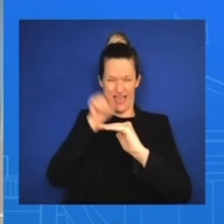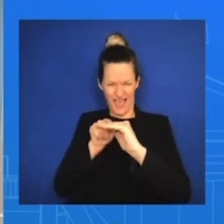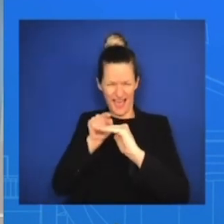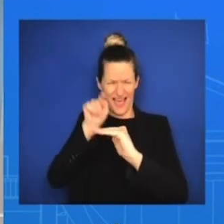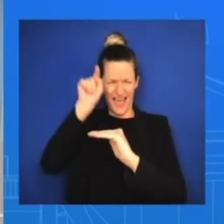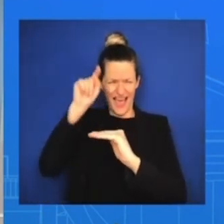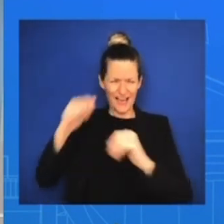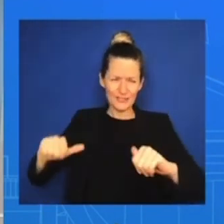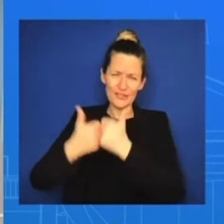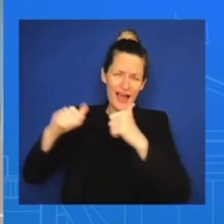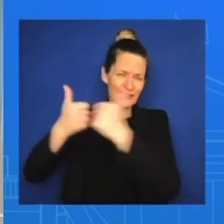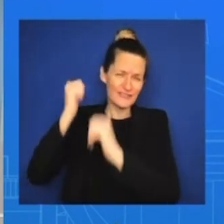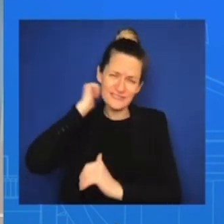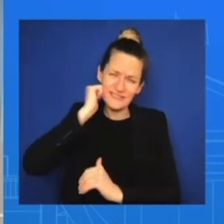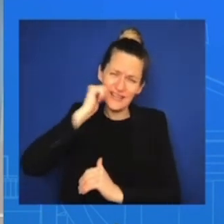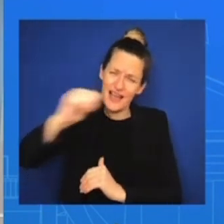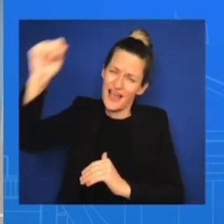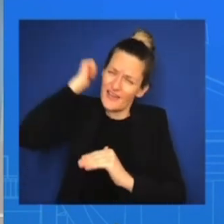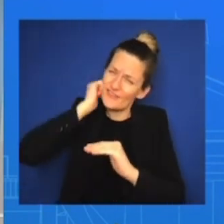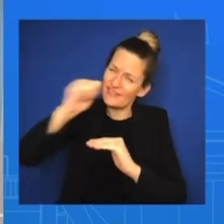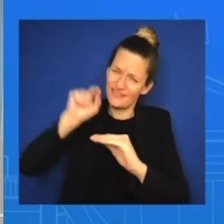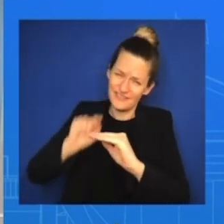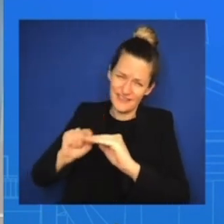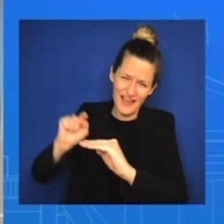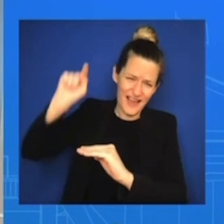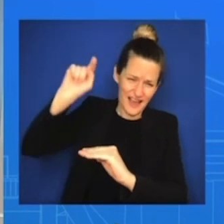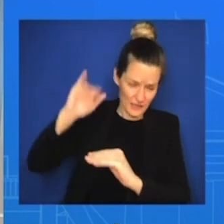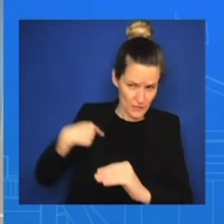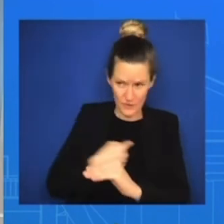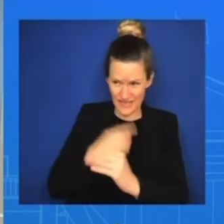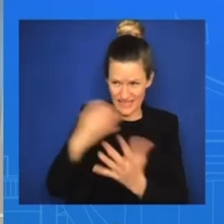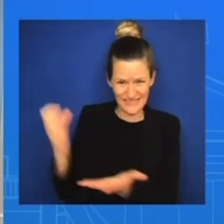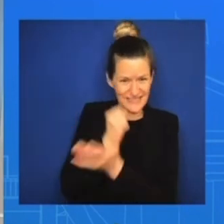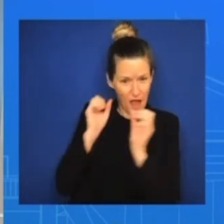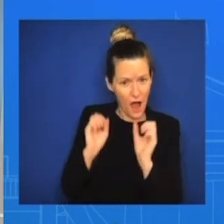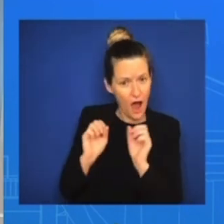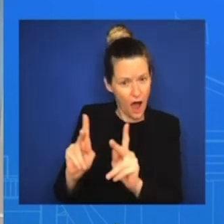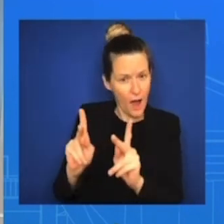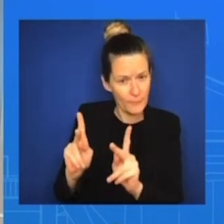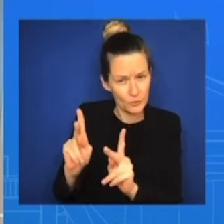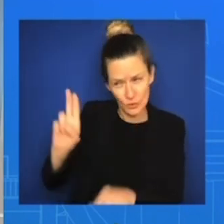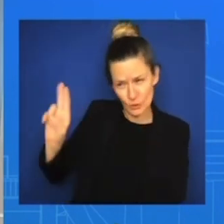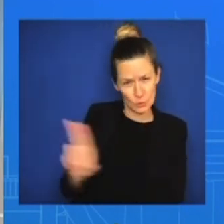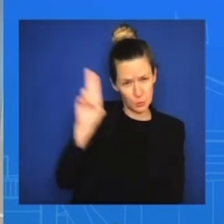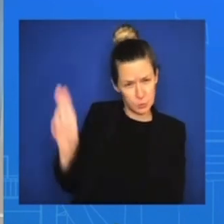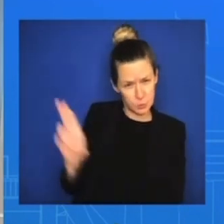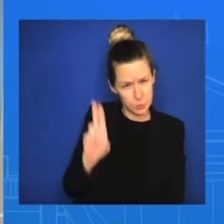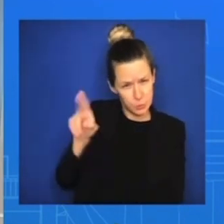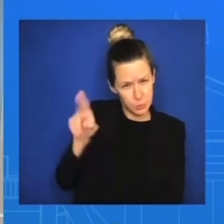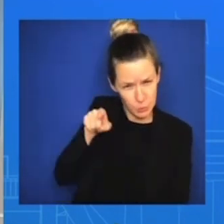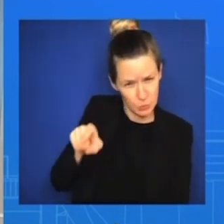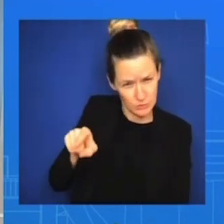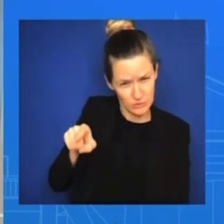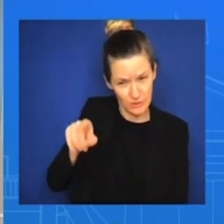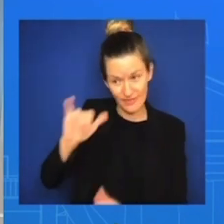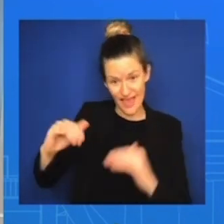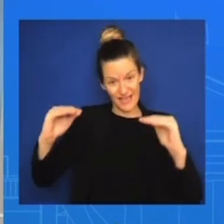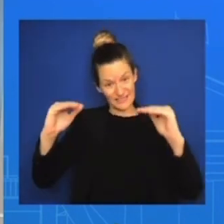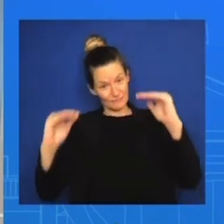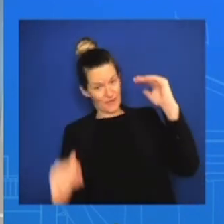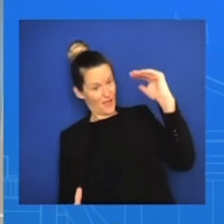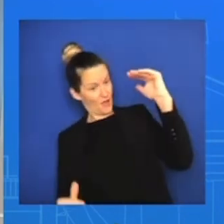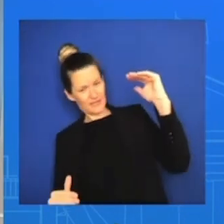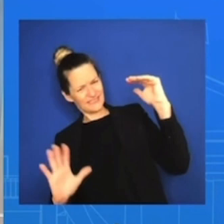opportunity to get out ahead of this and to get out ahead of any disparities forming and that that is really an absolute